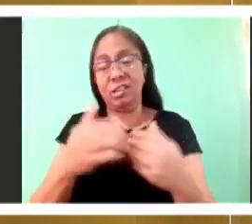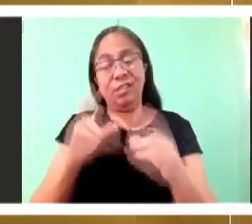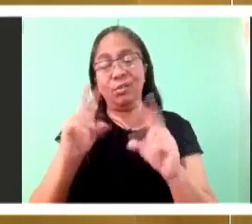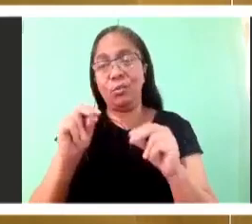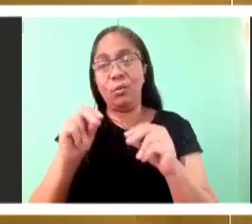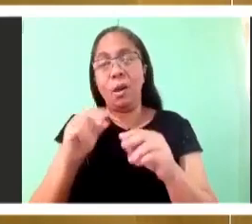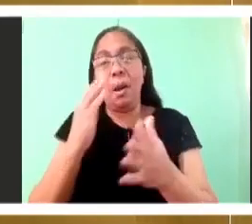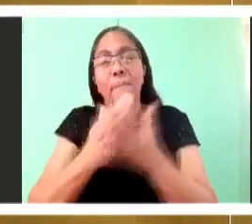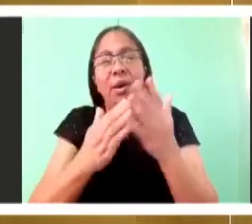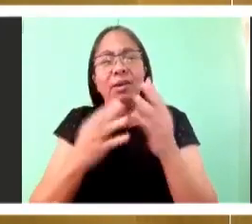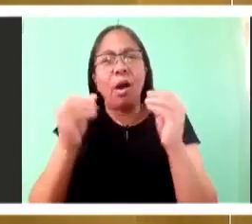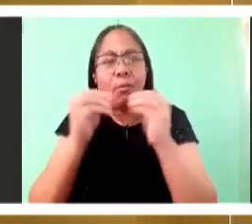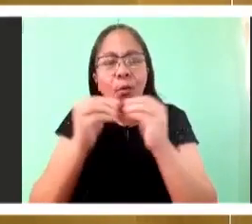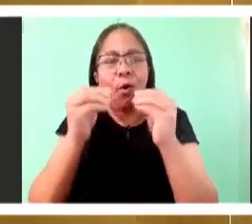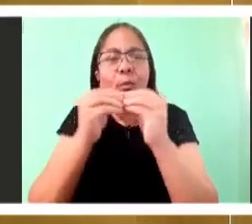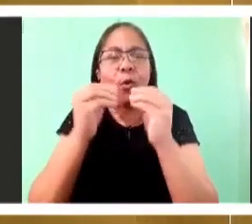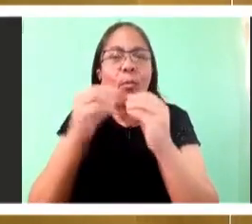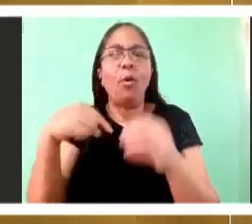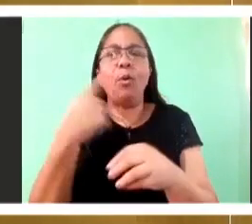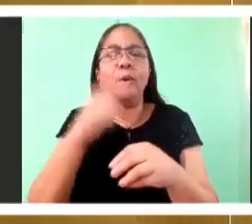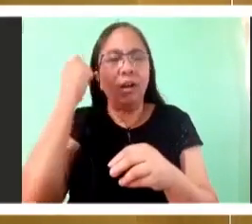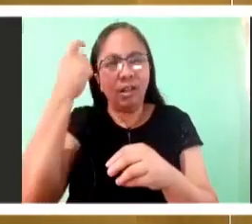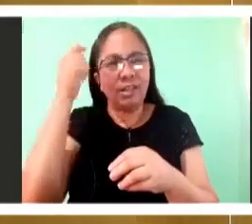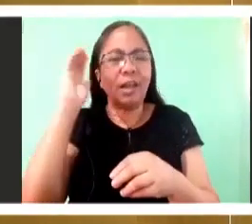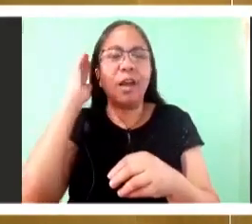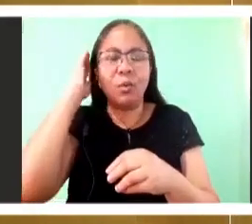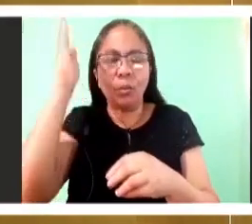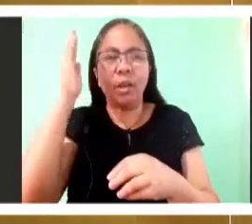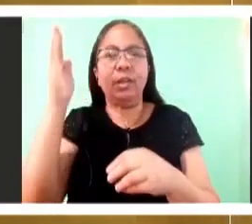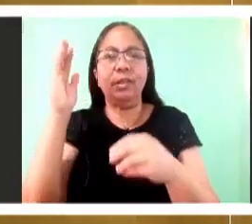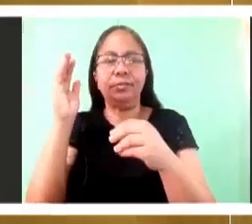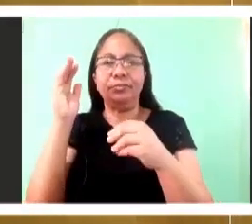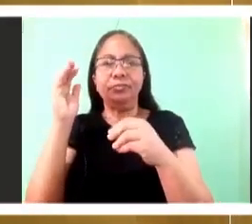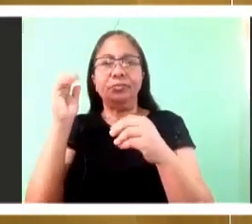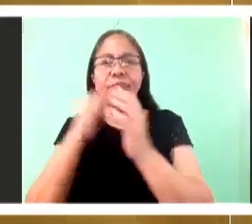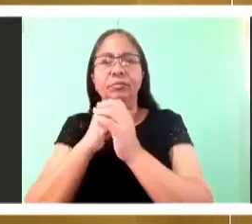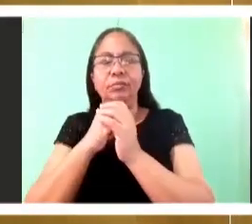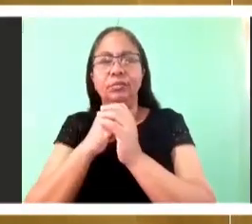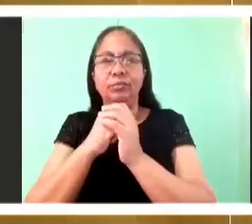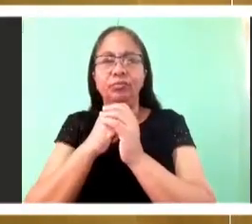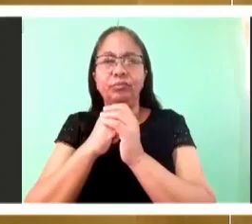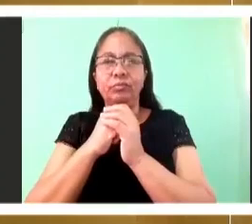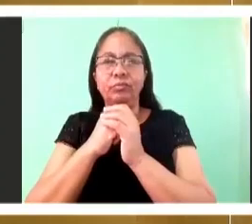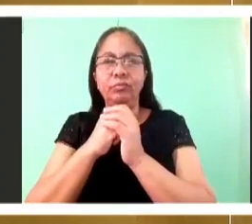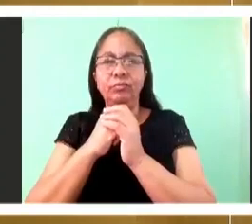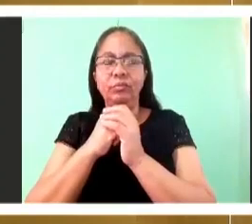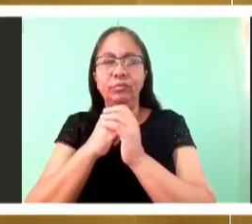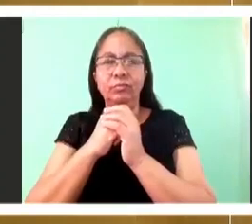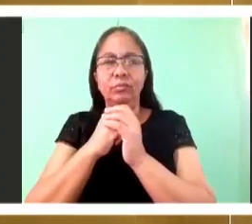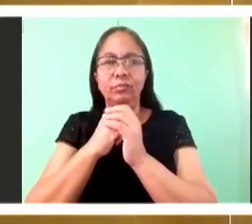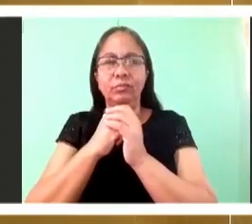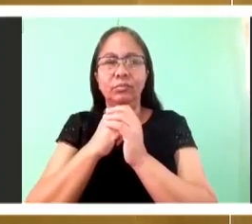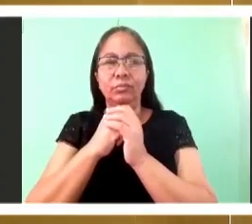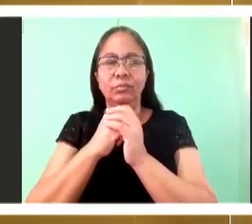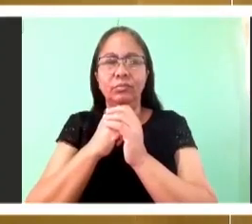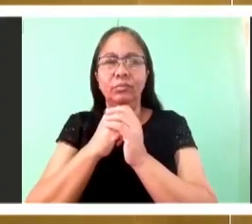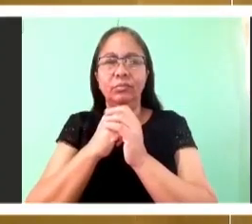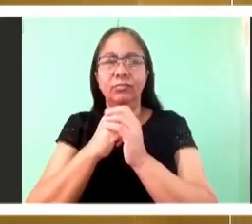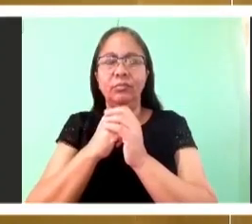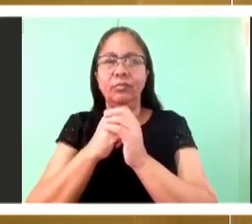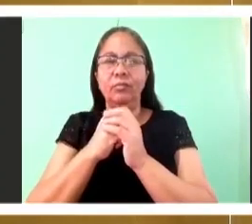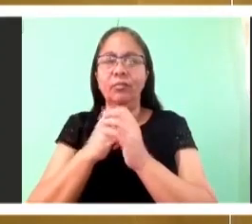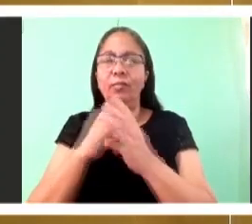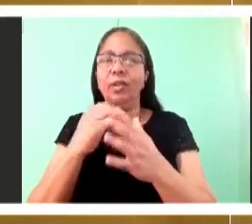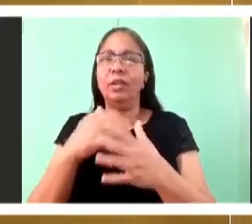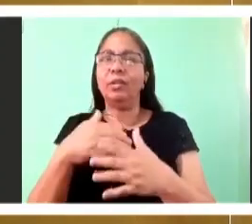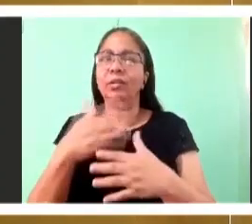The next piece of the text is a simple piece, but there are some of you who do not believe, and Jesus knew from the outset